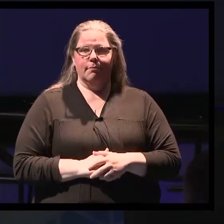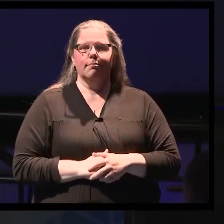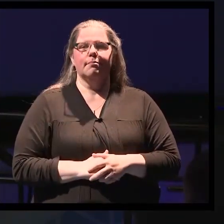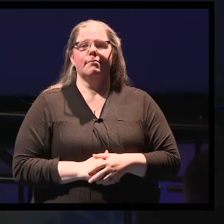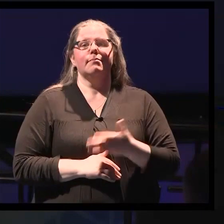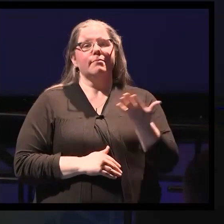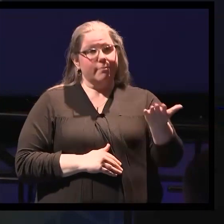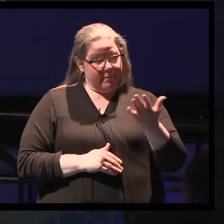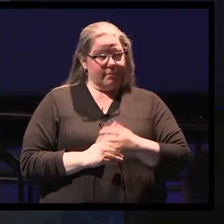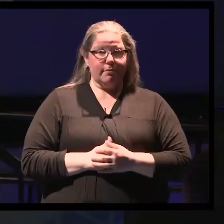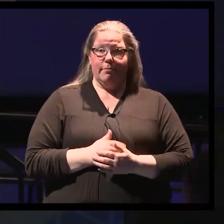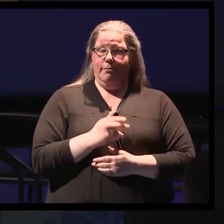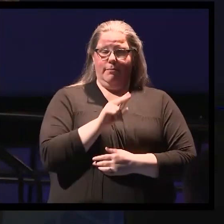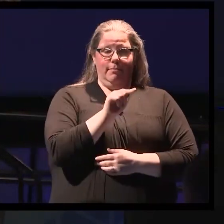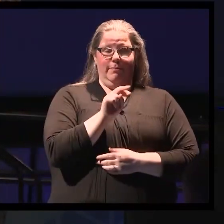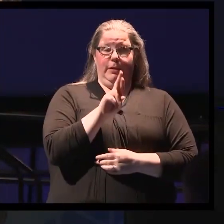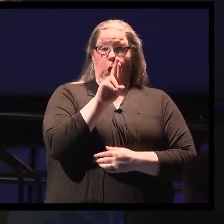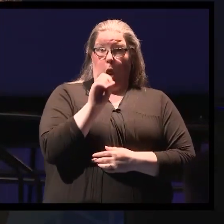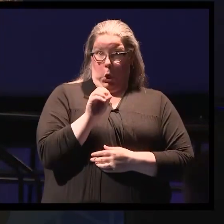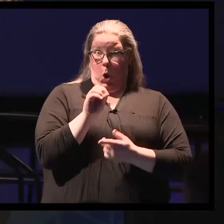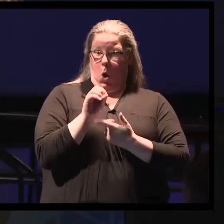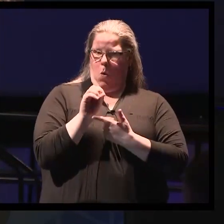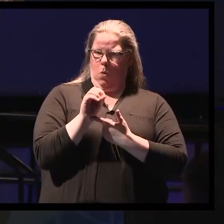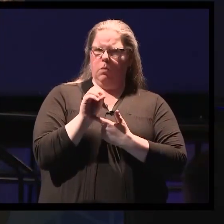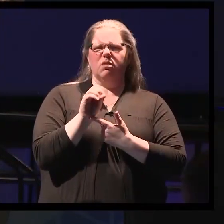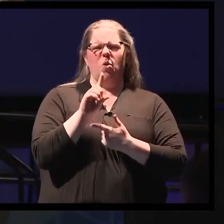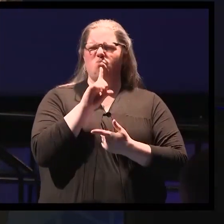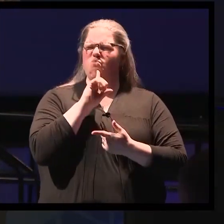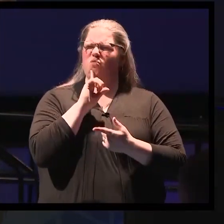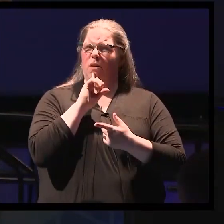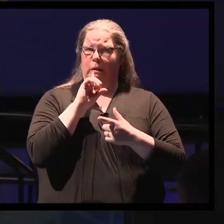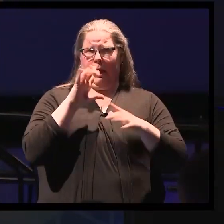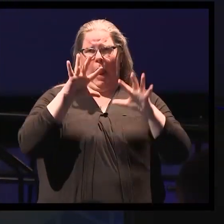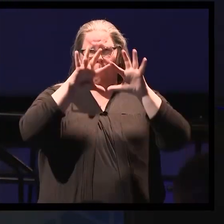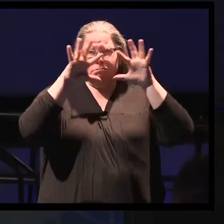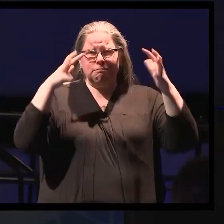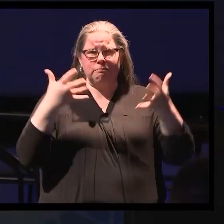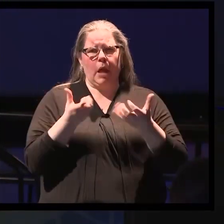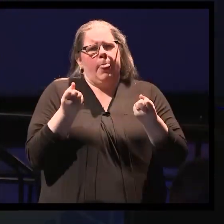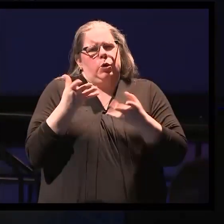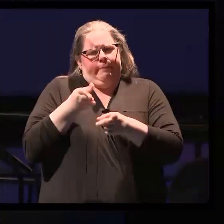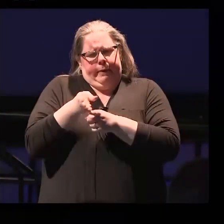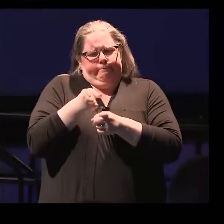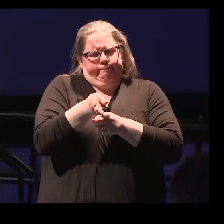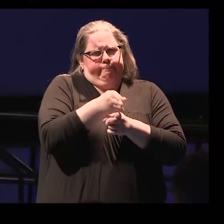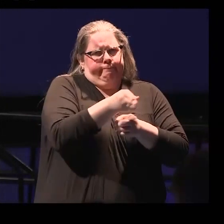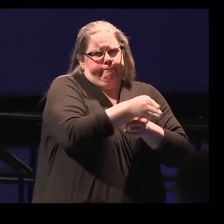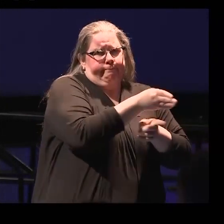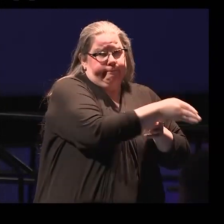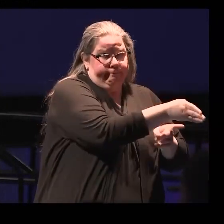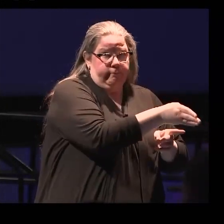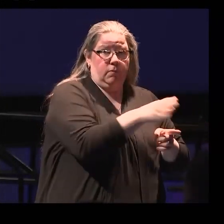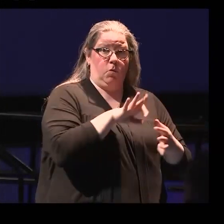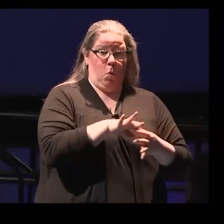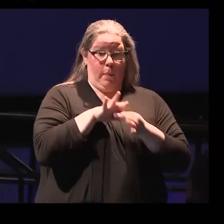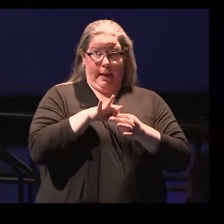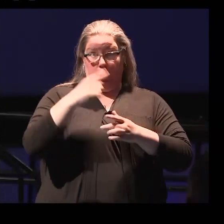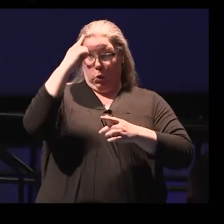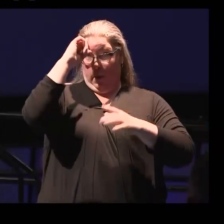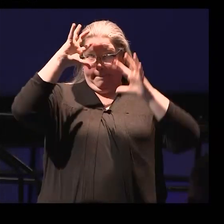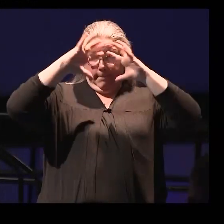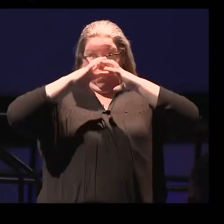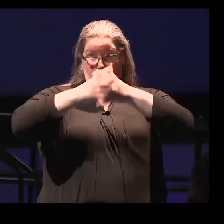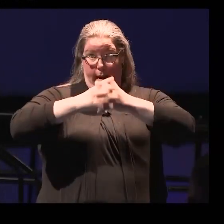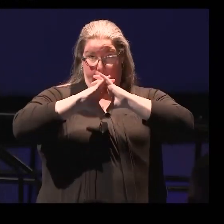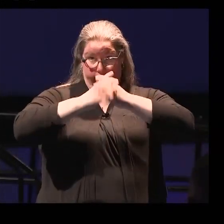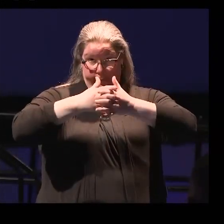So neurosurgery has a large breadth to it with various subspecialties. We deal with diseases impacting both the brain and spine.